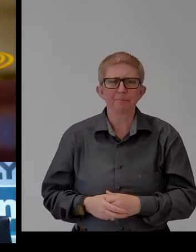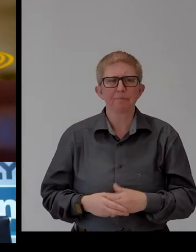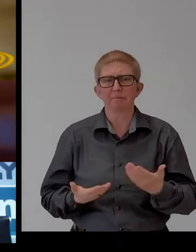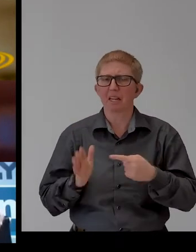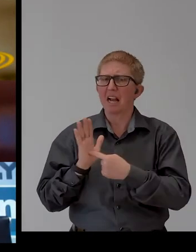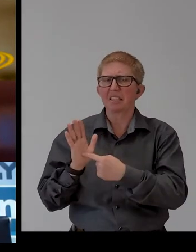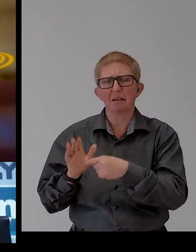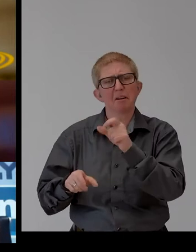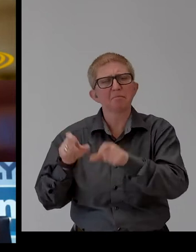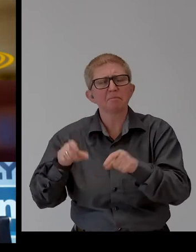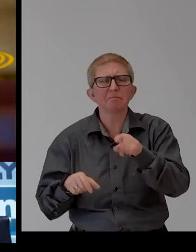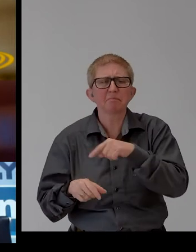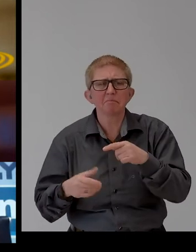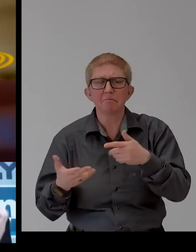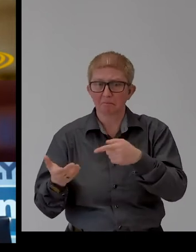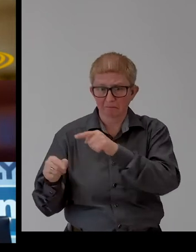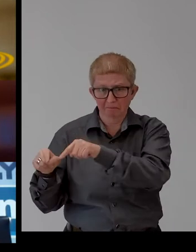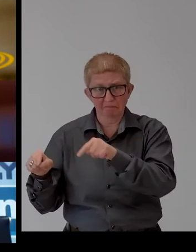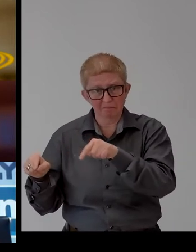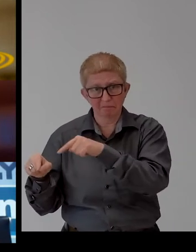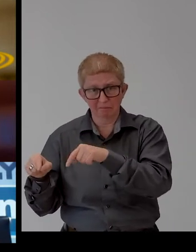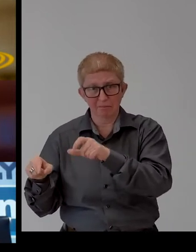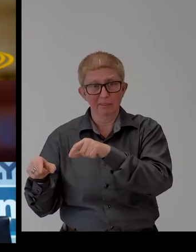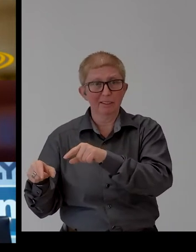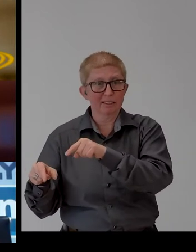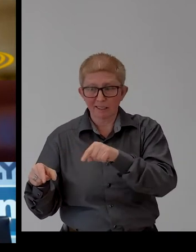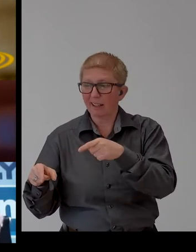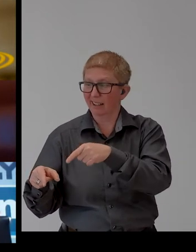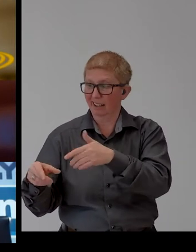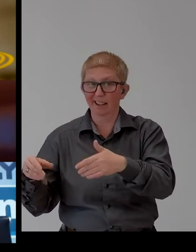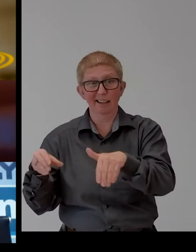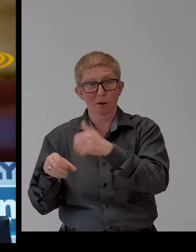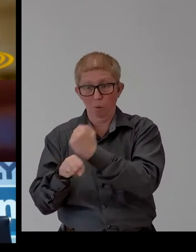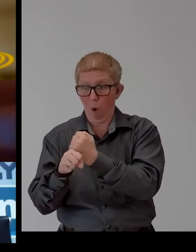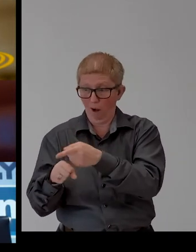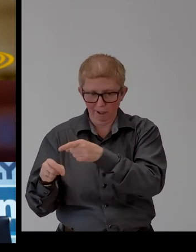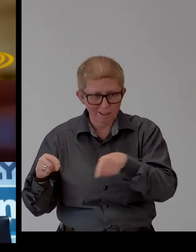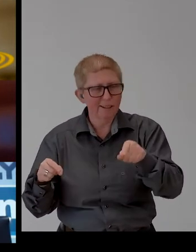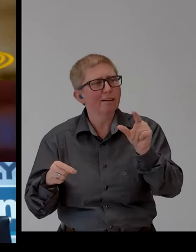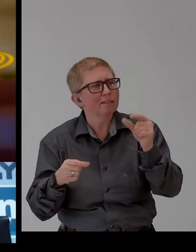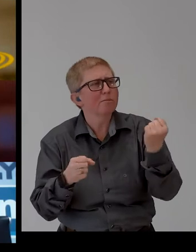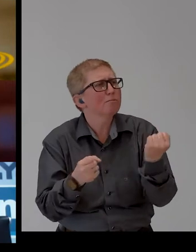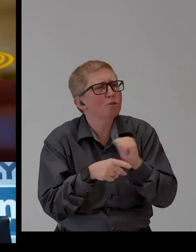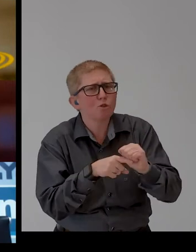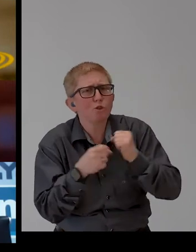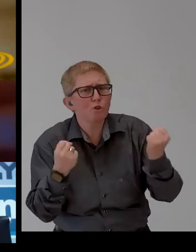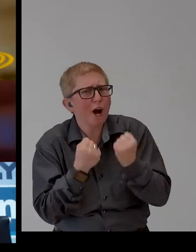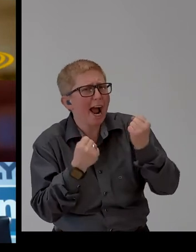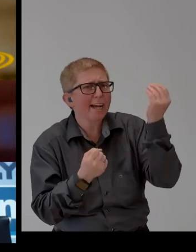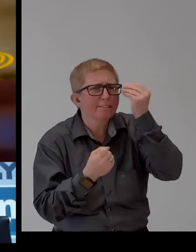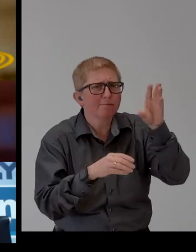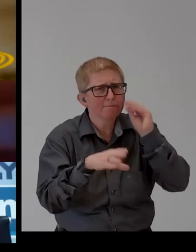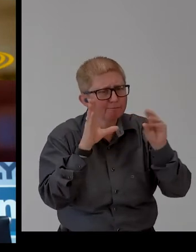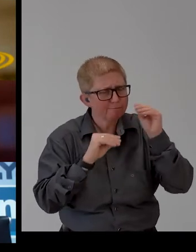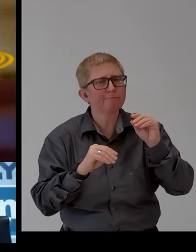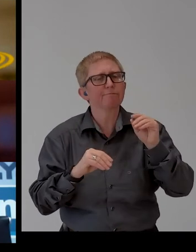paid internships to university students with disability. The program is all about mutual benefit. Employers raise their disability